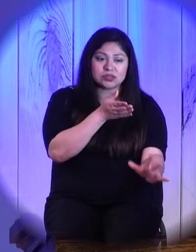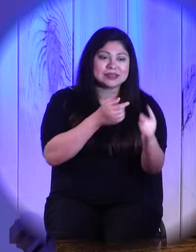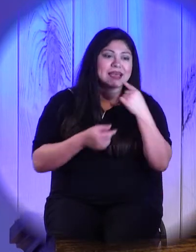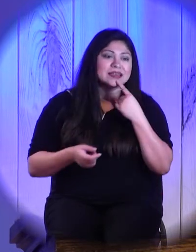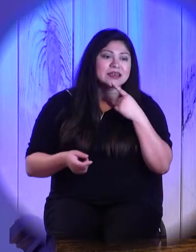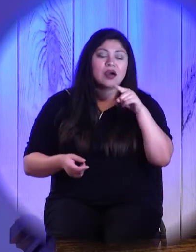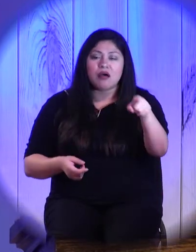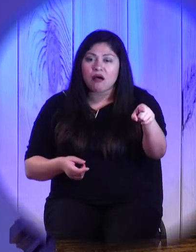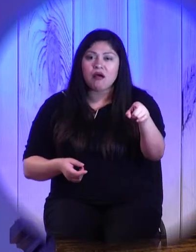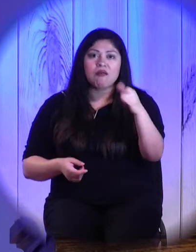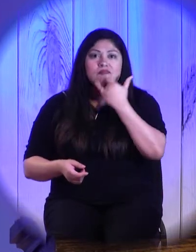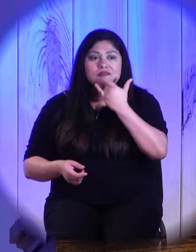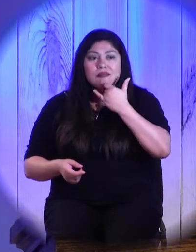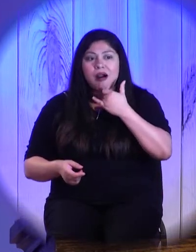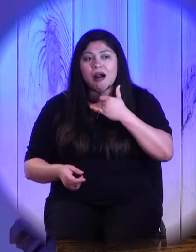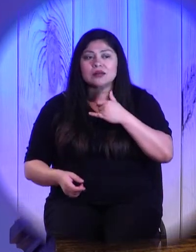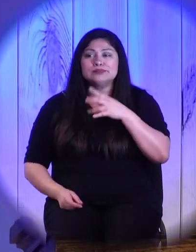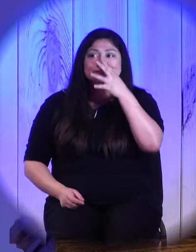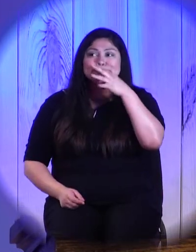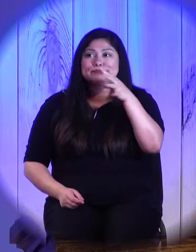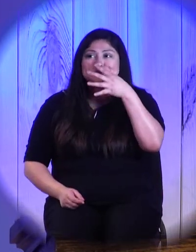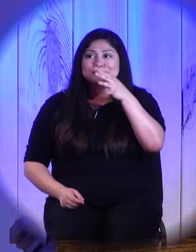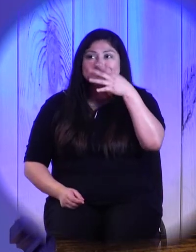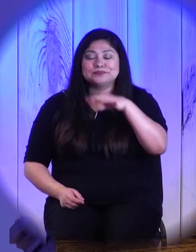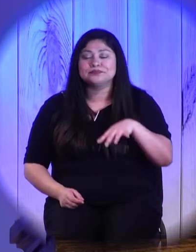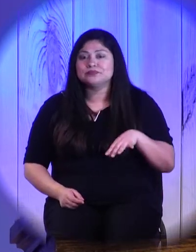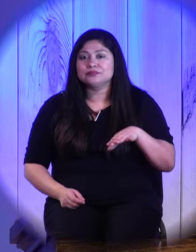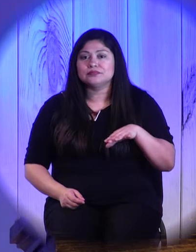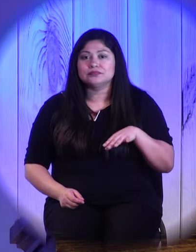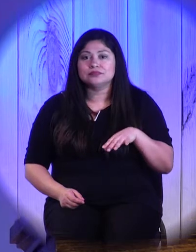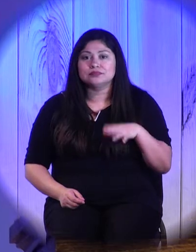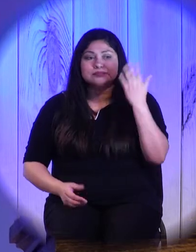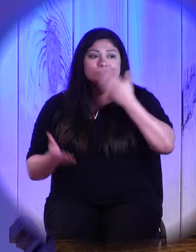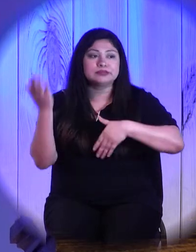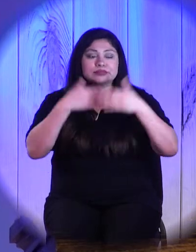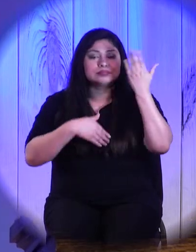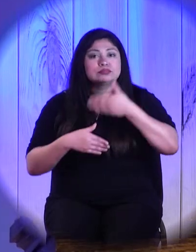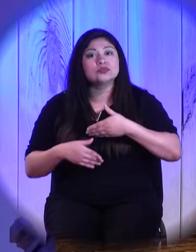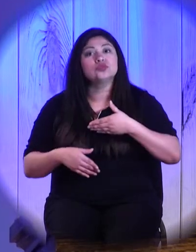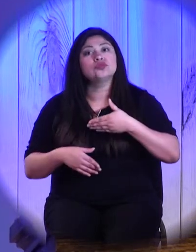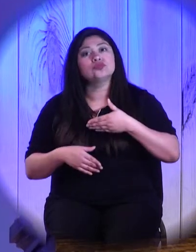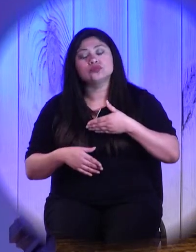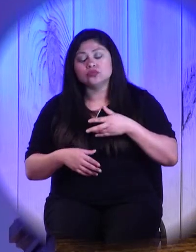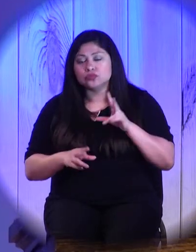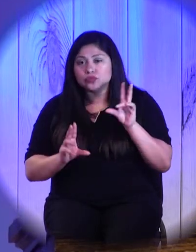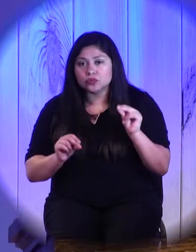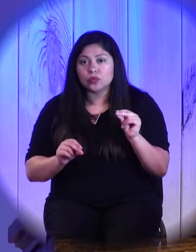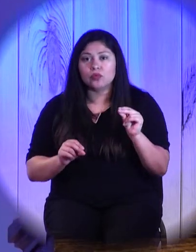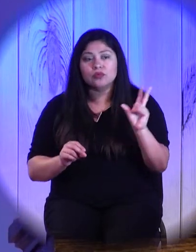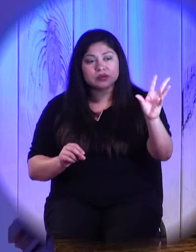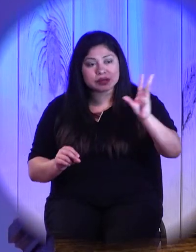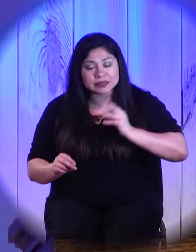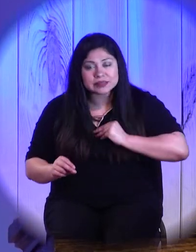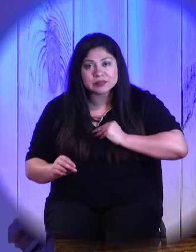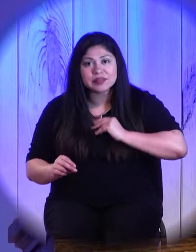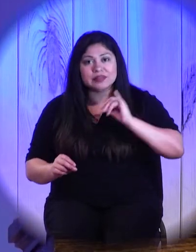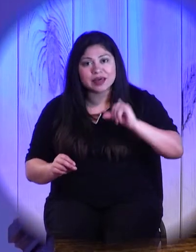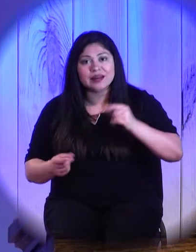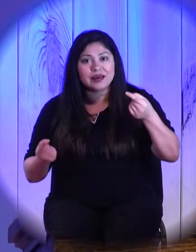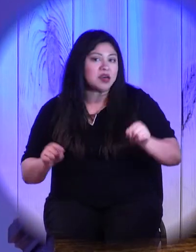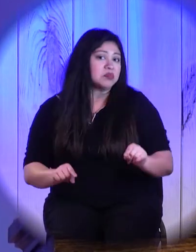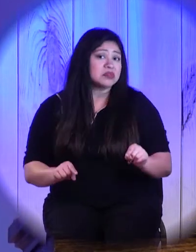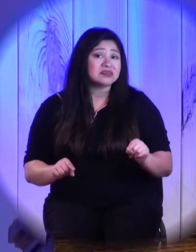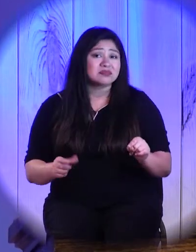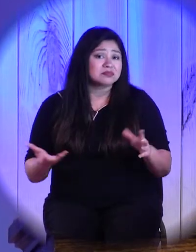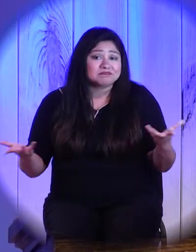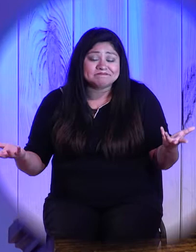like it doesn't exist. We name the wrongdoing, but because we have been so overwhelmed by God's mercy, what we are saying is